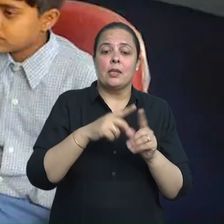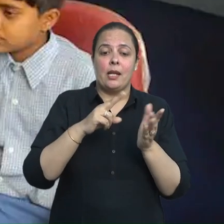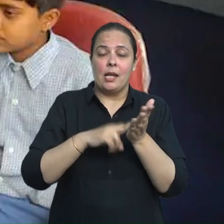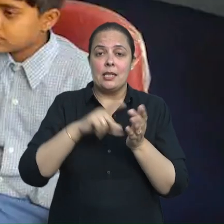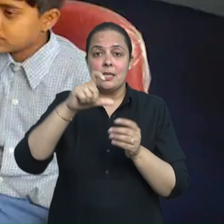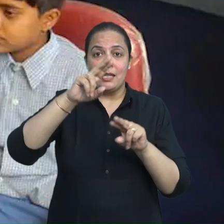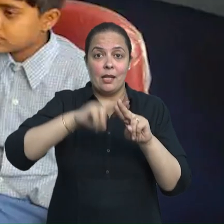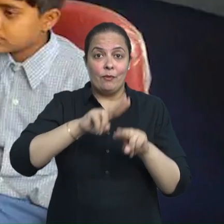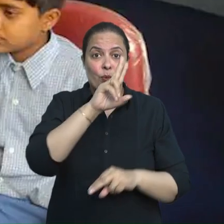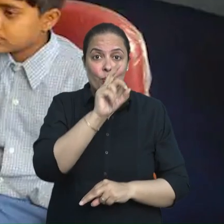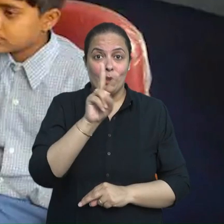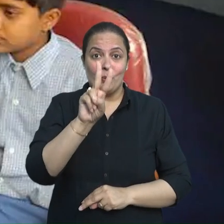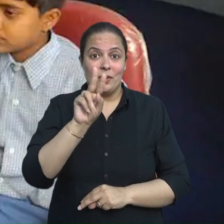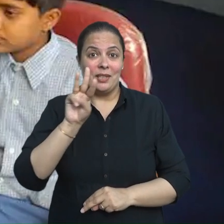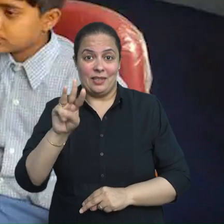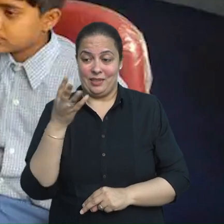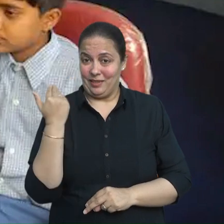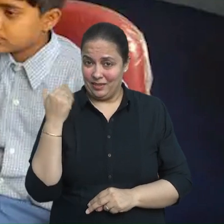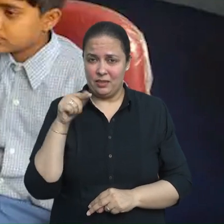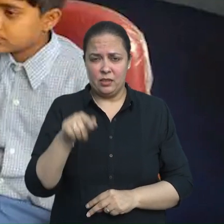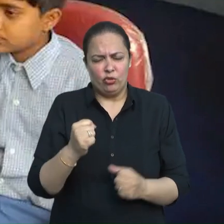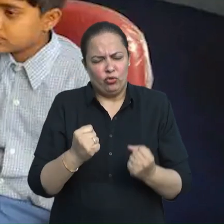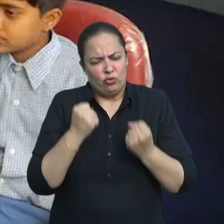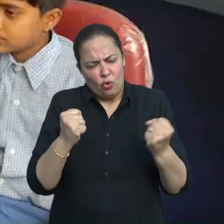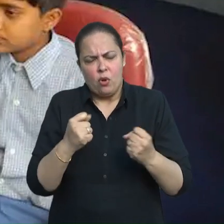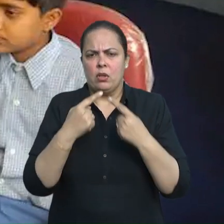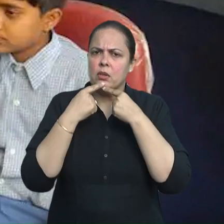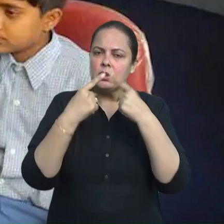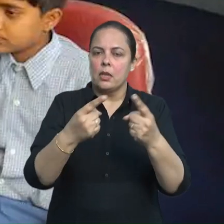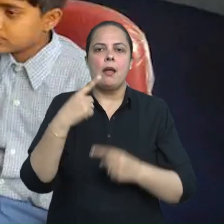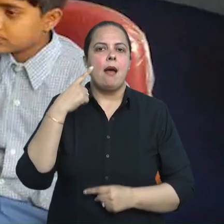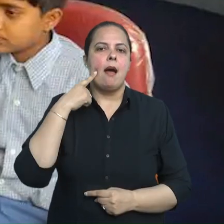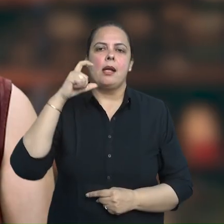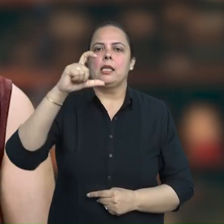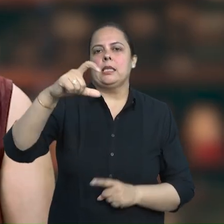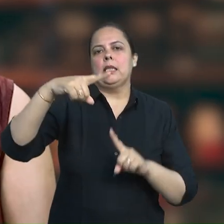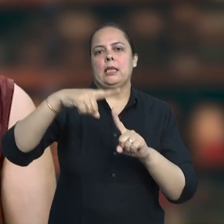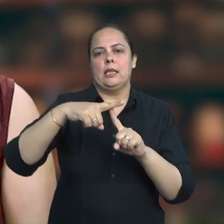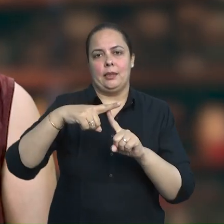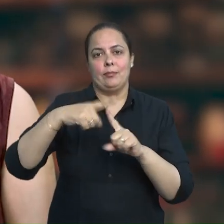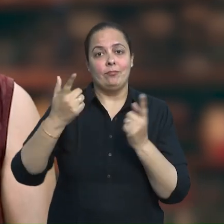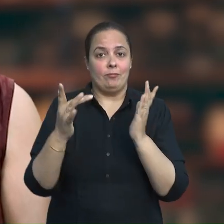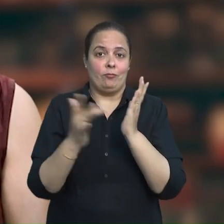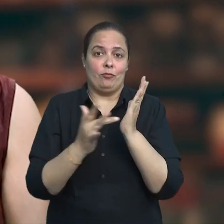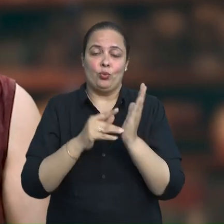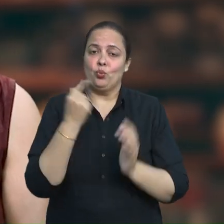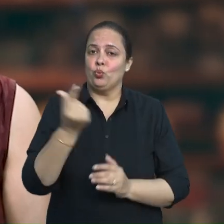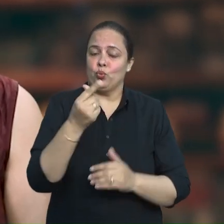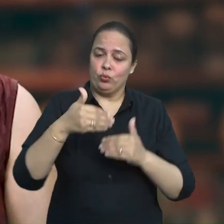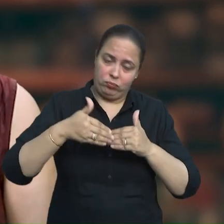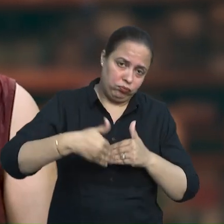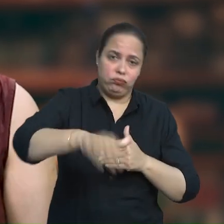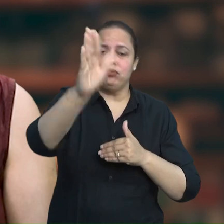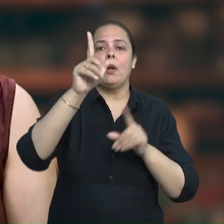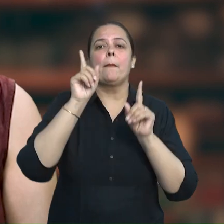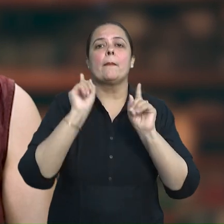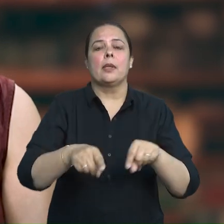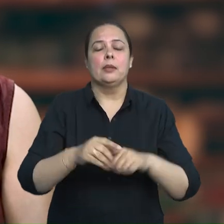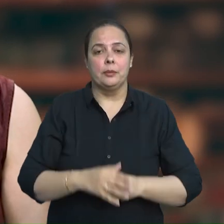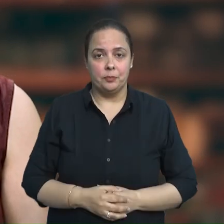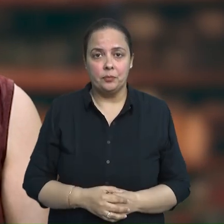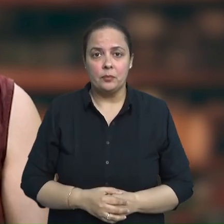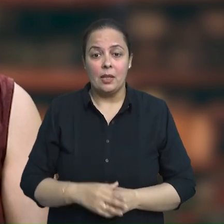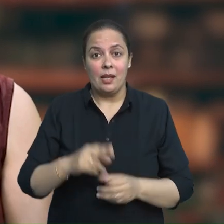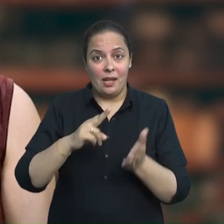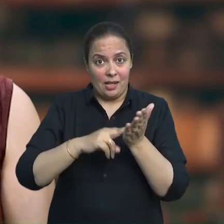emphasize the integration of the ICT tools and resources. The preparatory stage curriculum in the